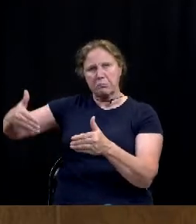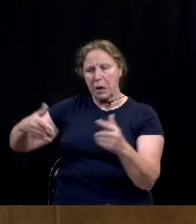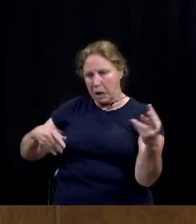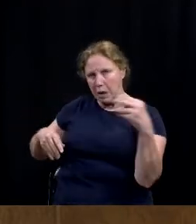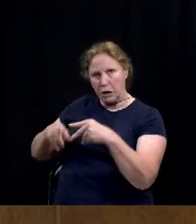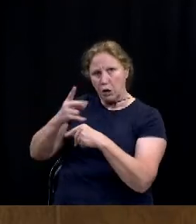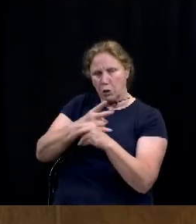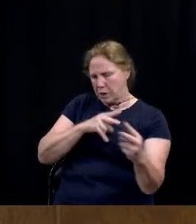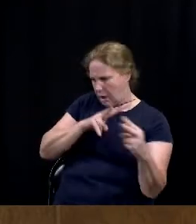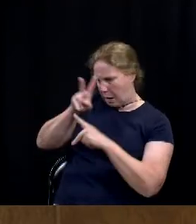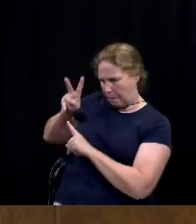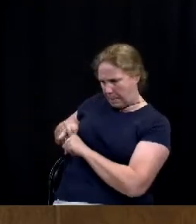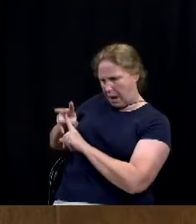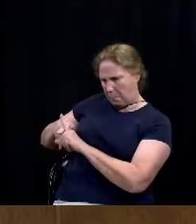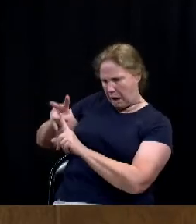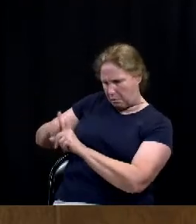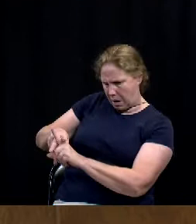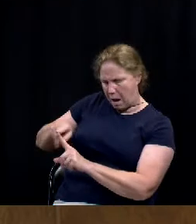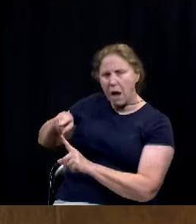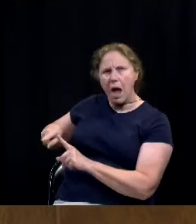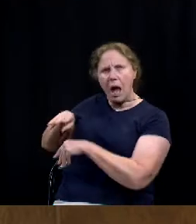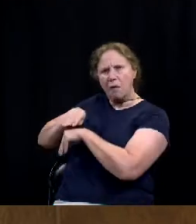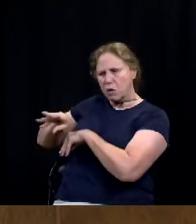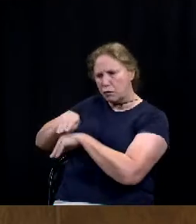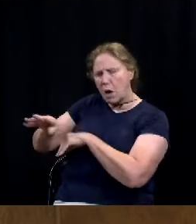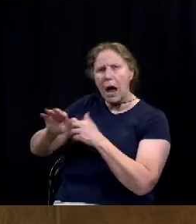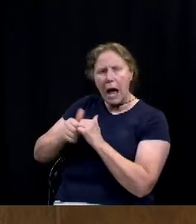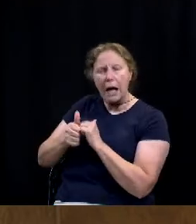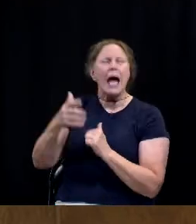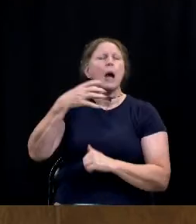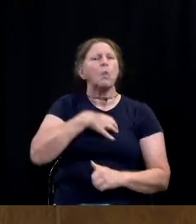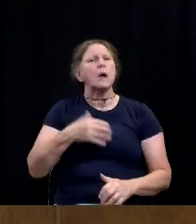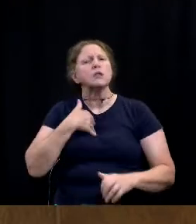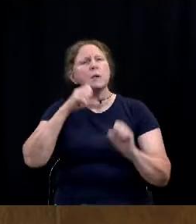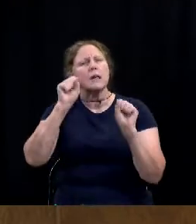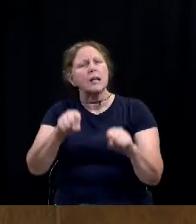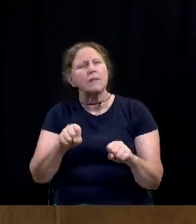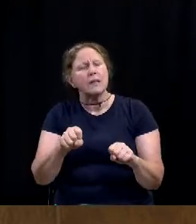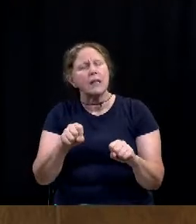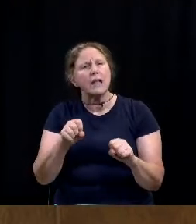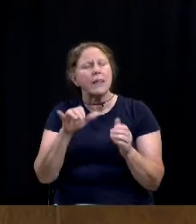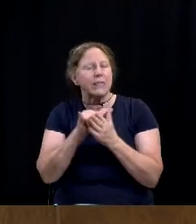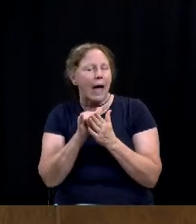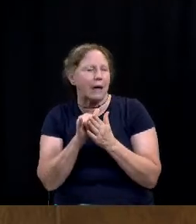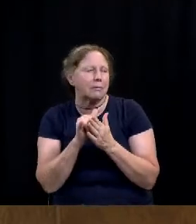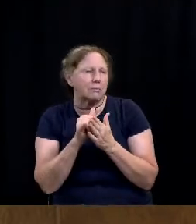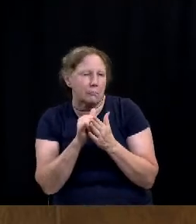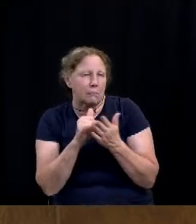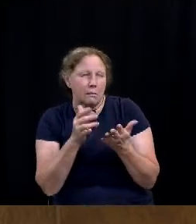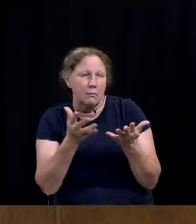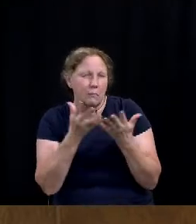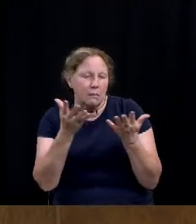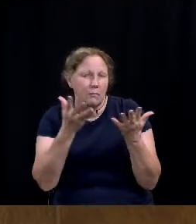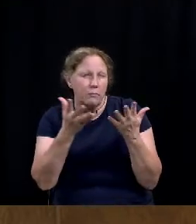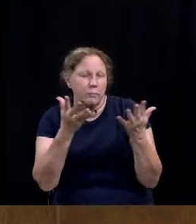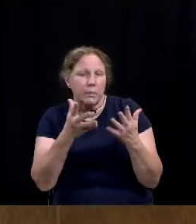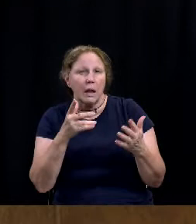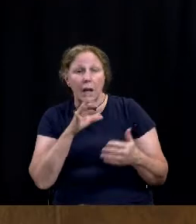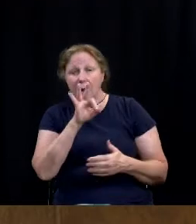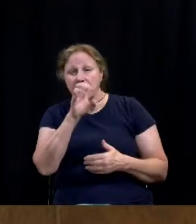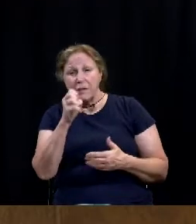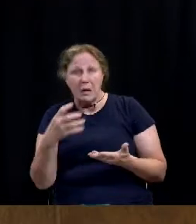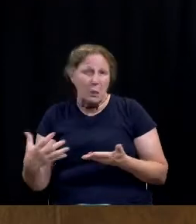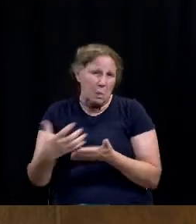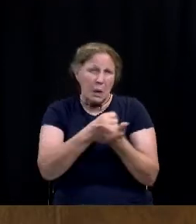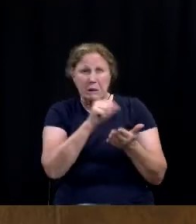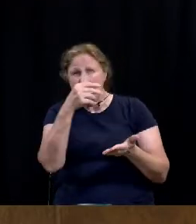banking business. But I wish we could have seen that part, just an idea, because I don't know whether this fee is going to raise, $10